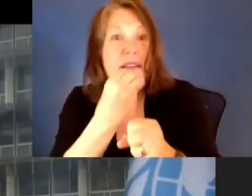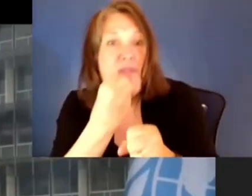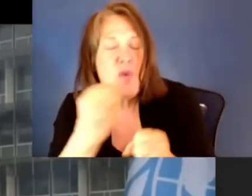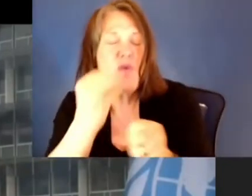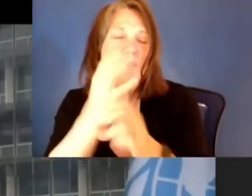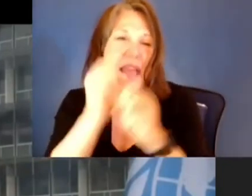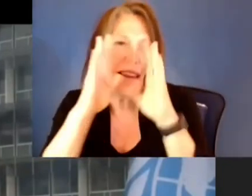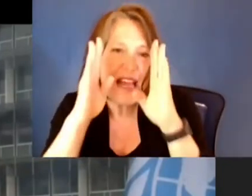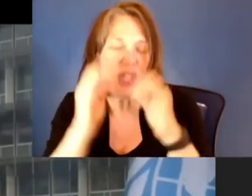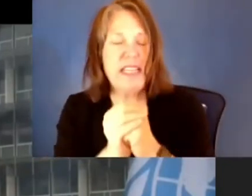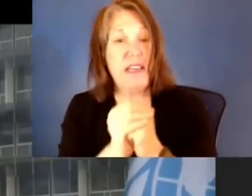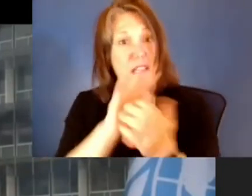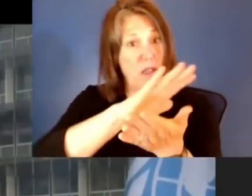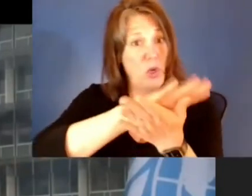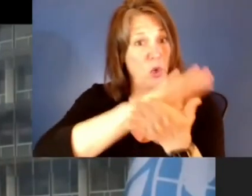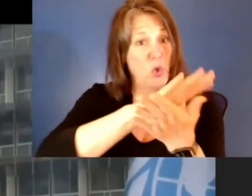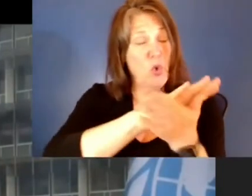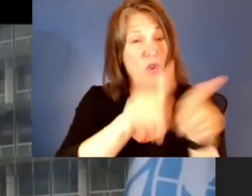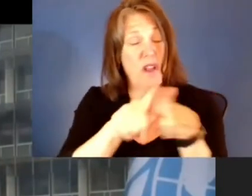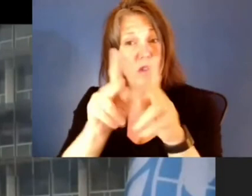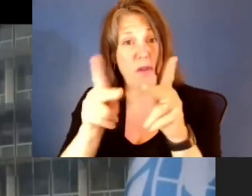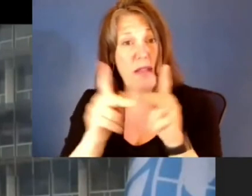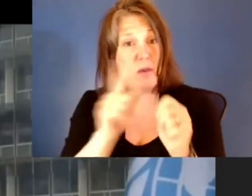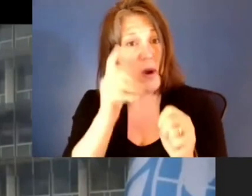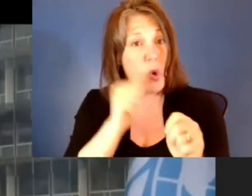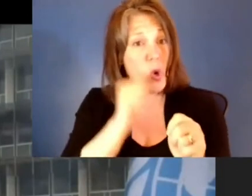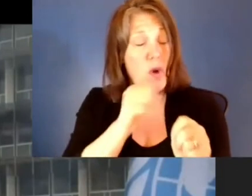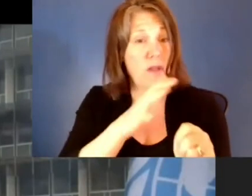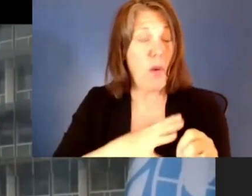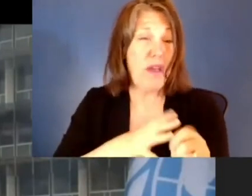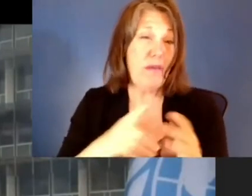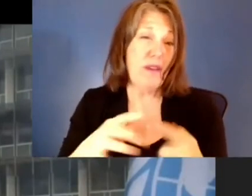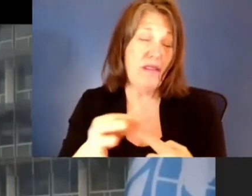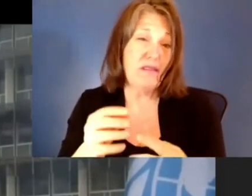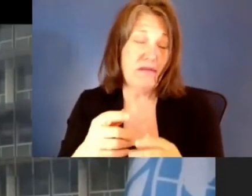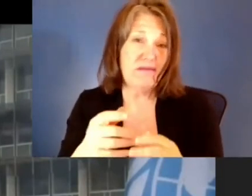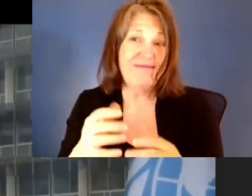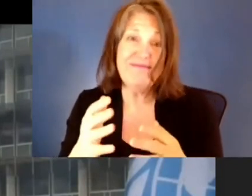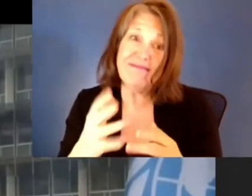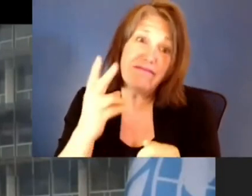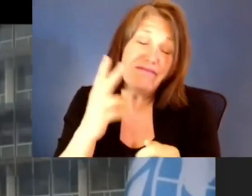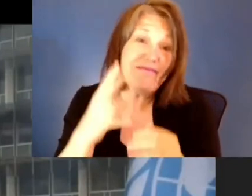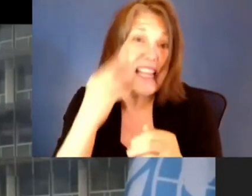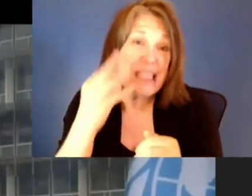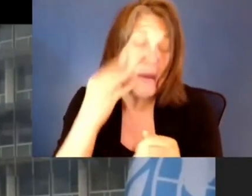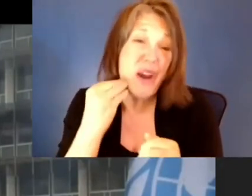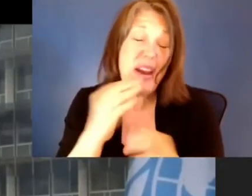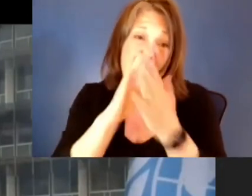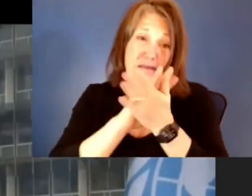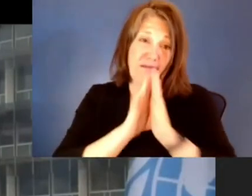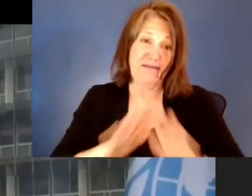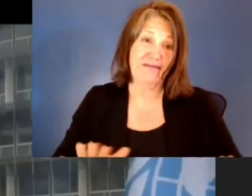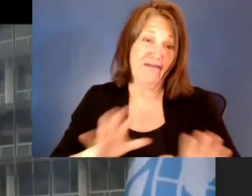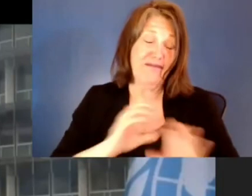also a place where girls and women receive sanctuary from violence. It is estimated that in